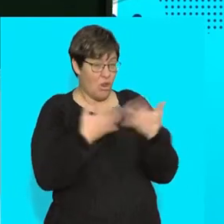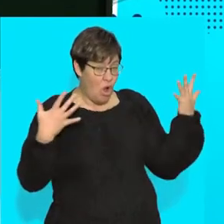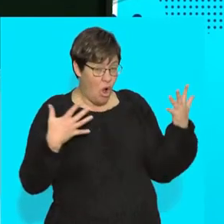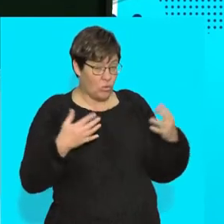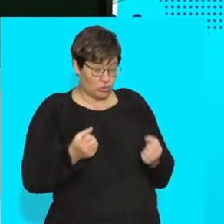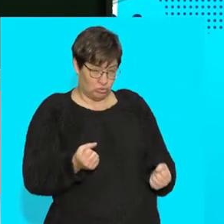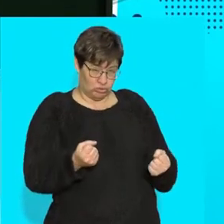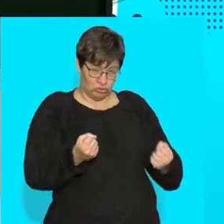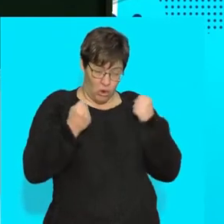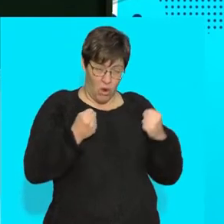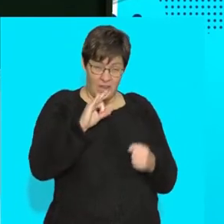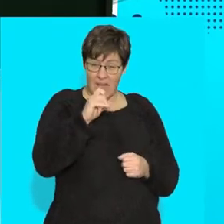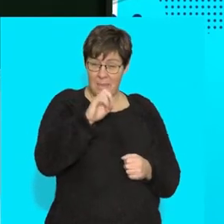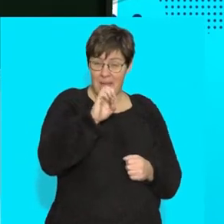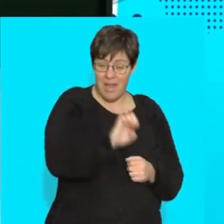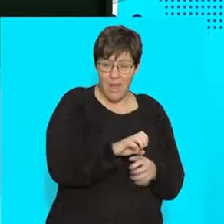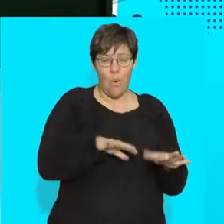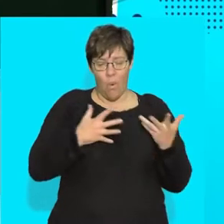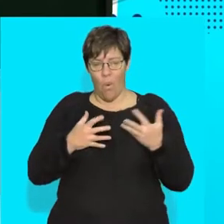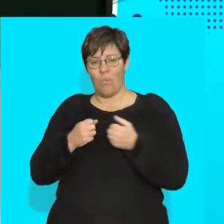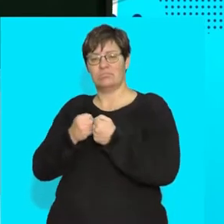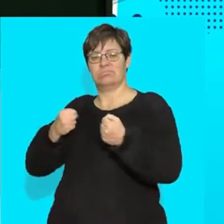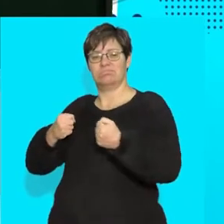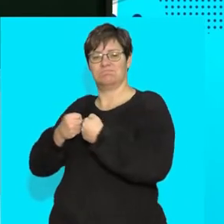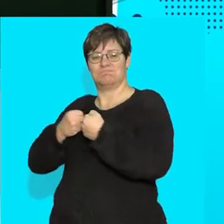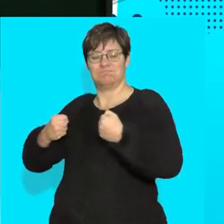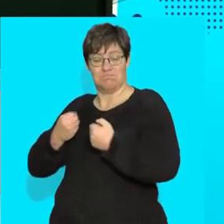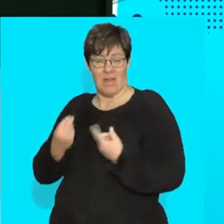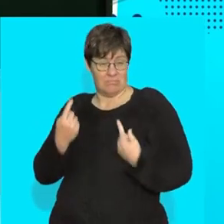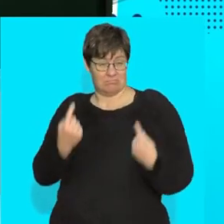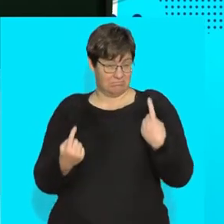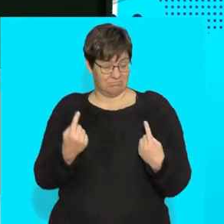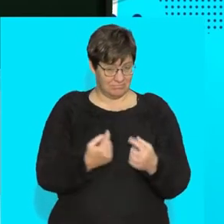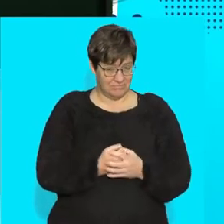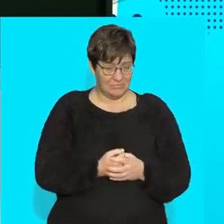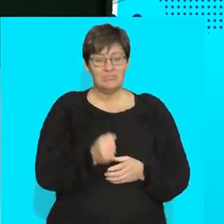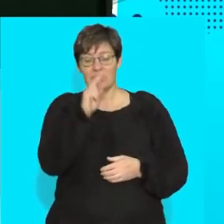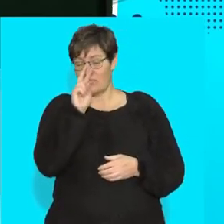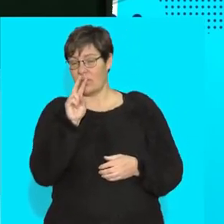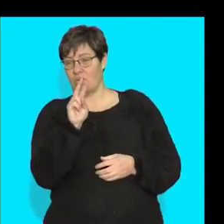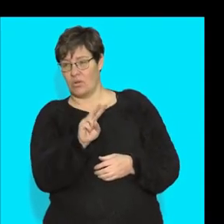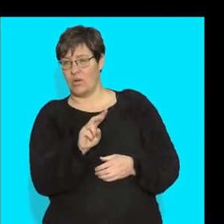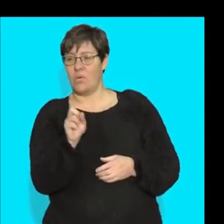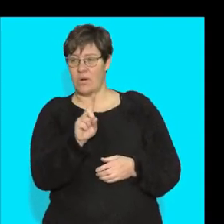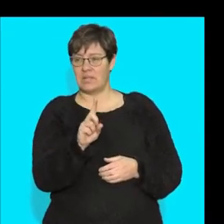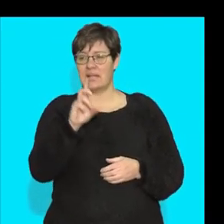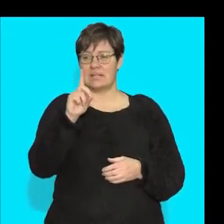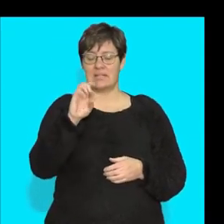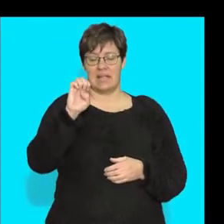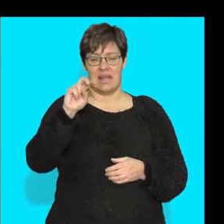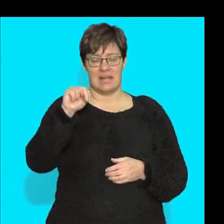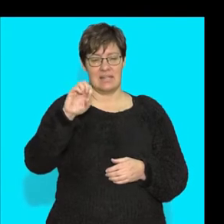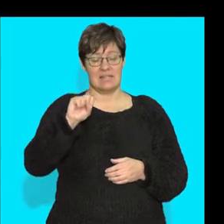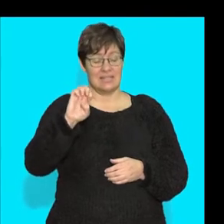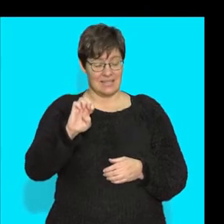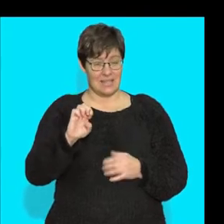fibers or do I have a little bit of elasticity? That is what I'm looking at when I look at dense connective